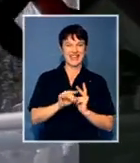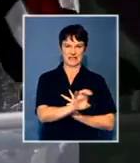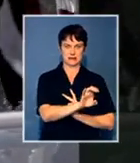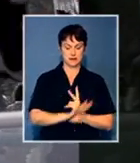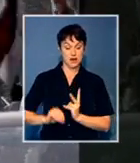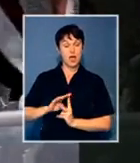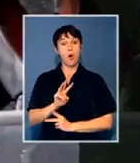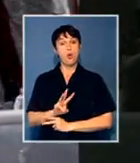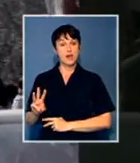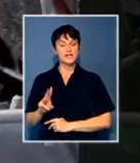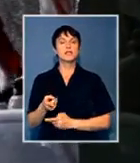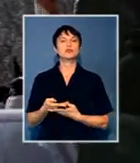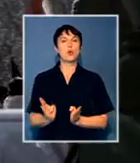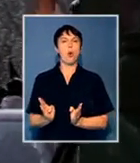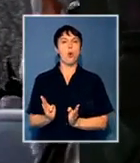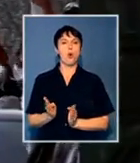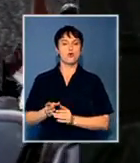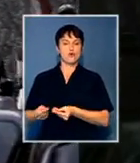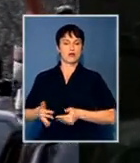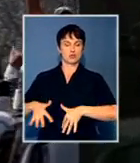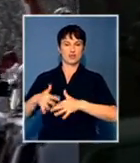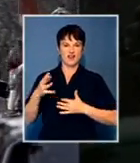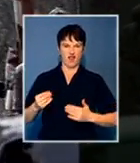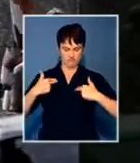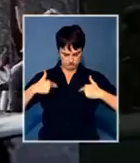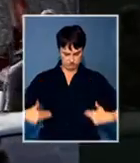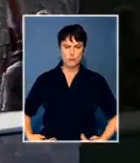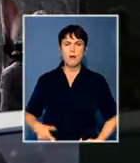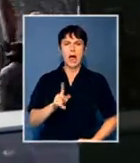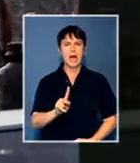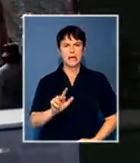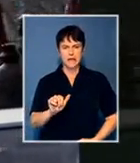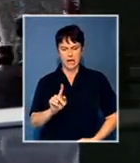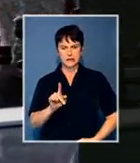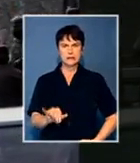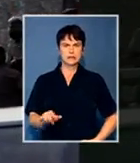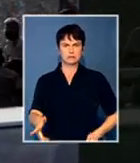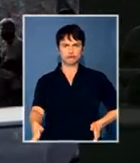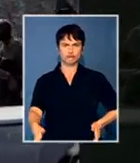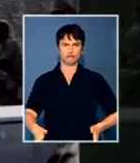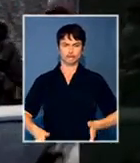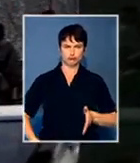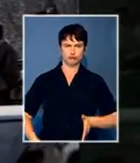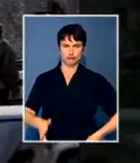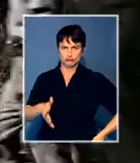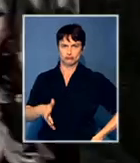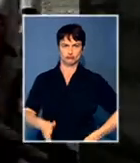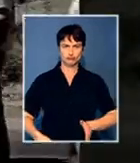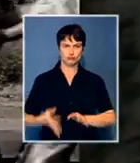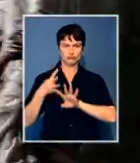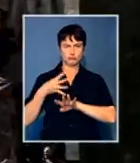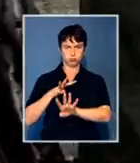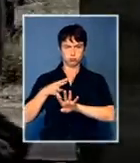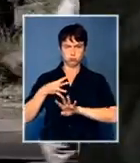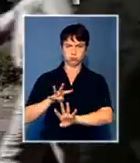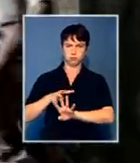More than 4,000 khaki-clad members of the so-called Forks Army followed a motorcade of banners and flags along